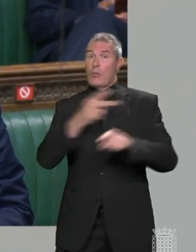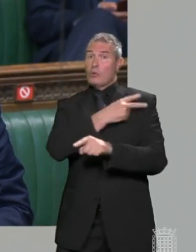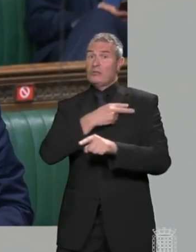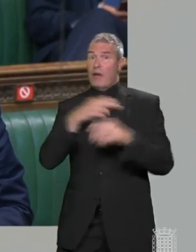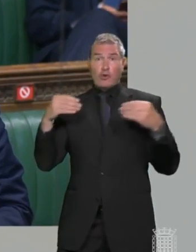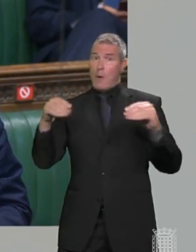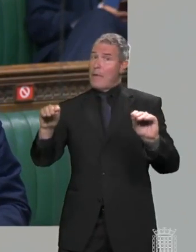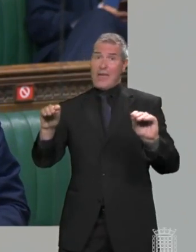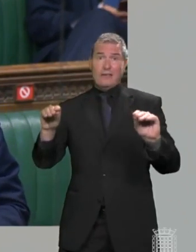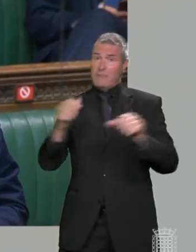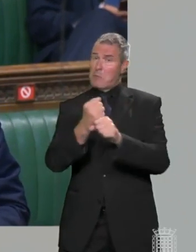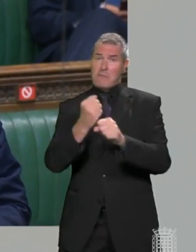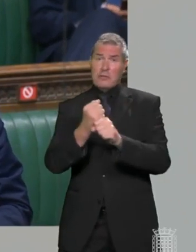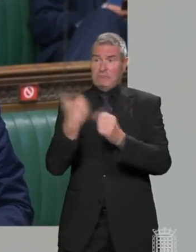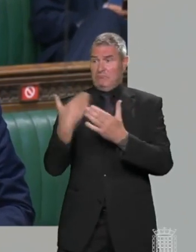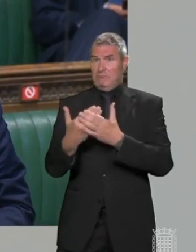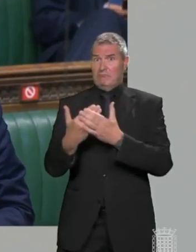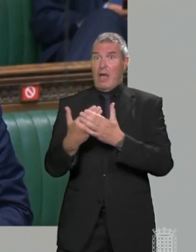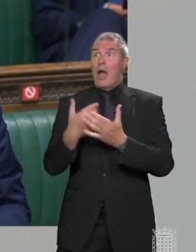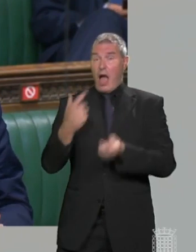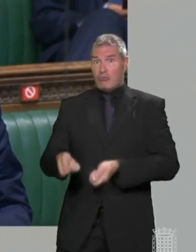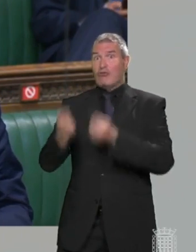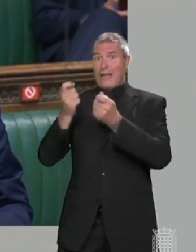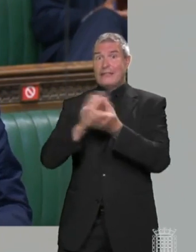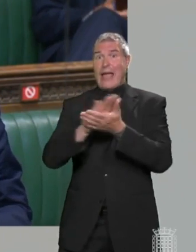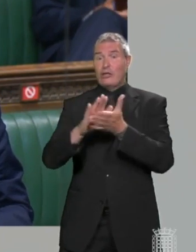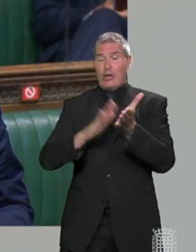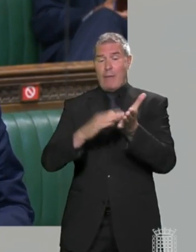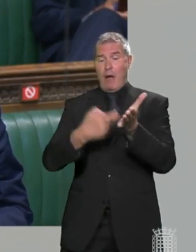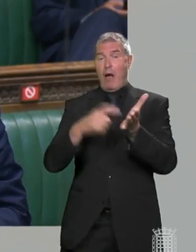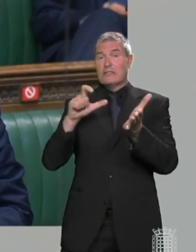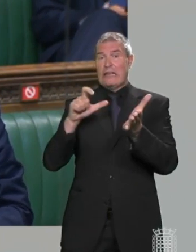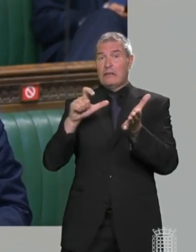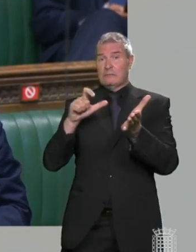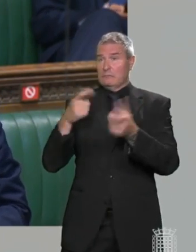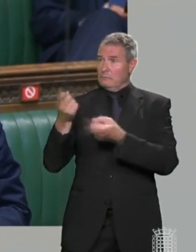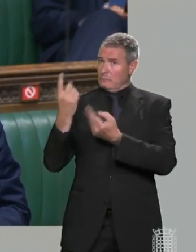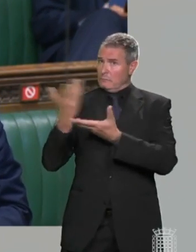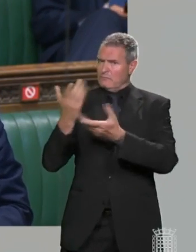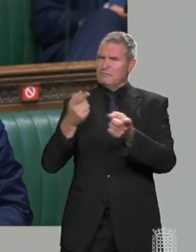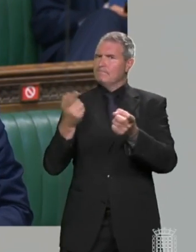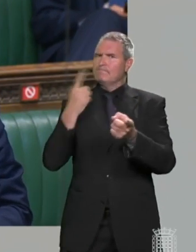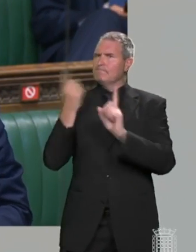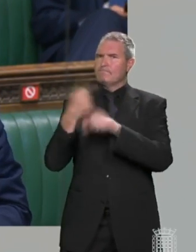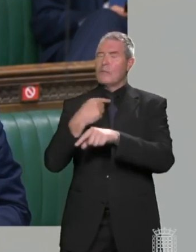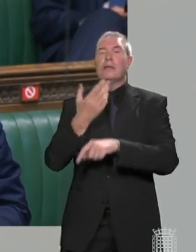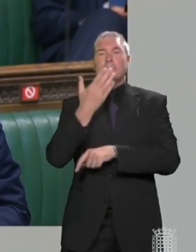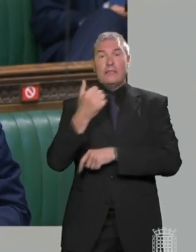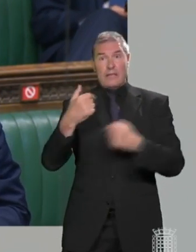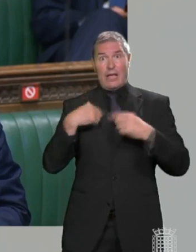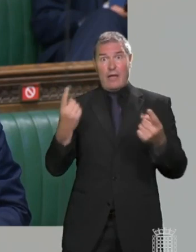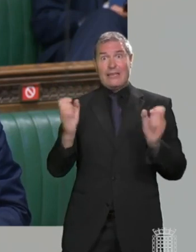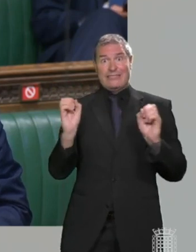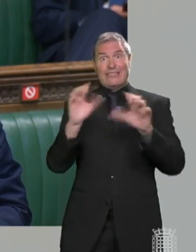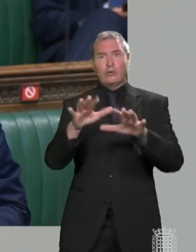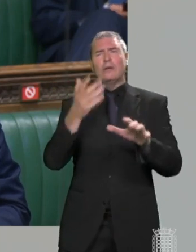last year. Having raised this with HMRC directly, the situation still hasn't moved forward. If I send him the details, will he knock